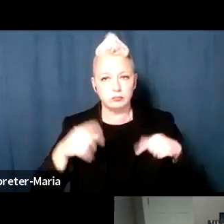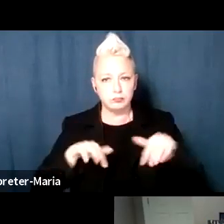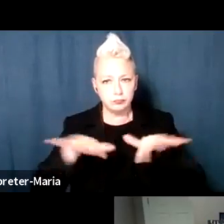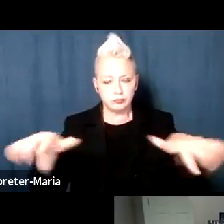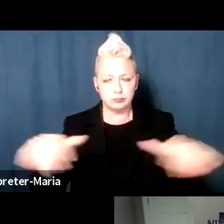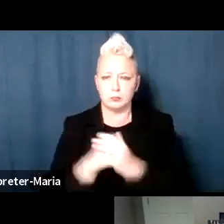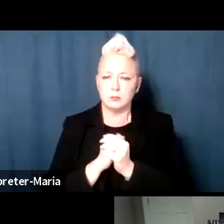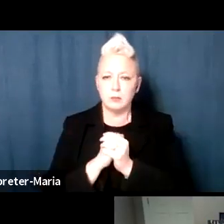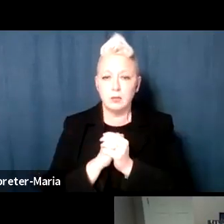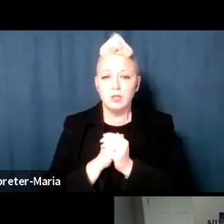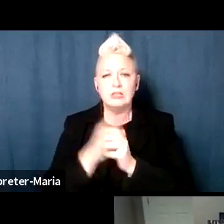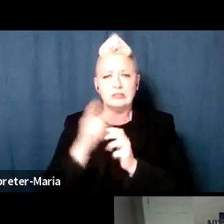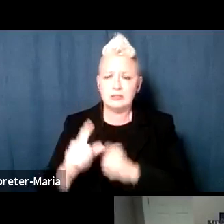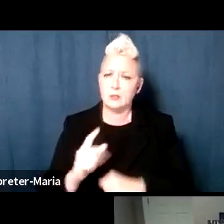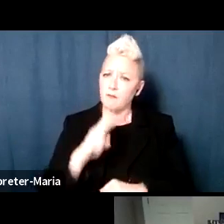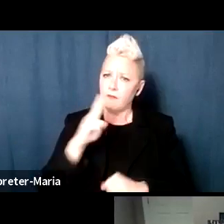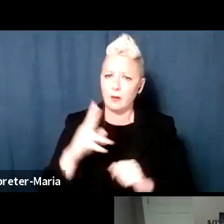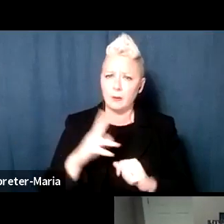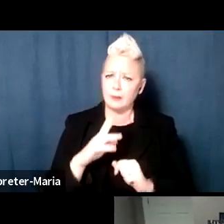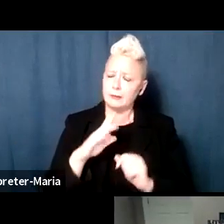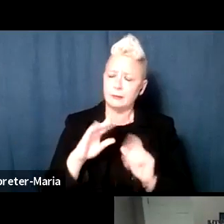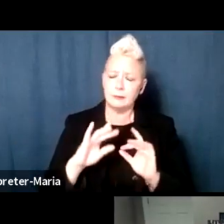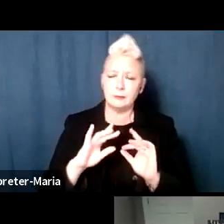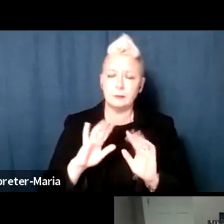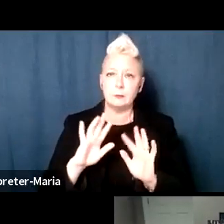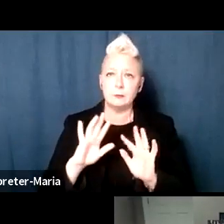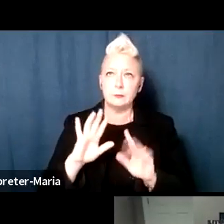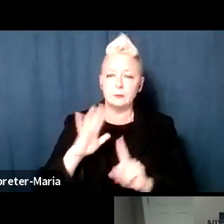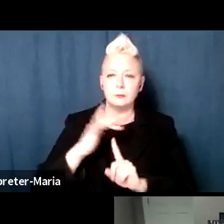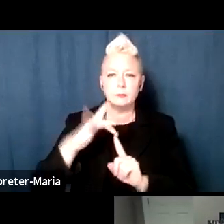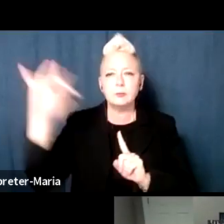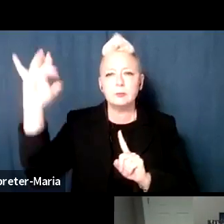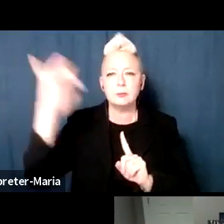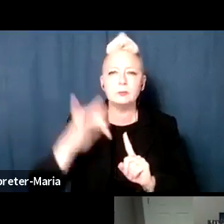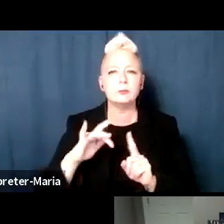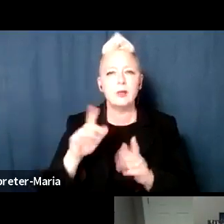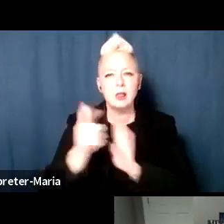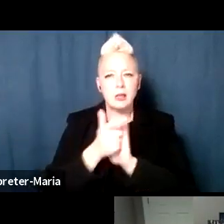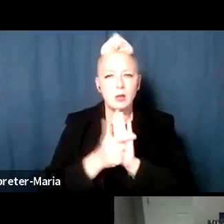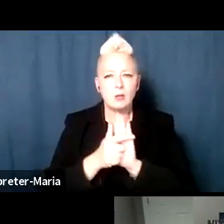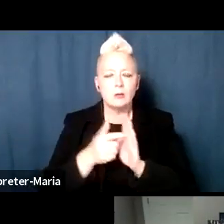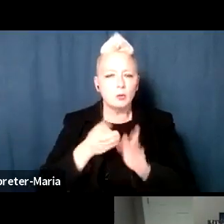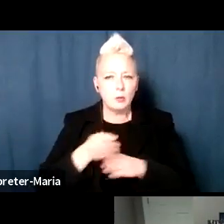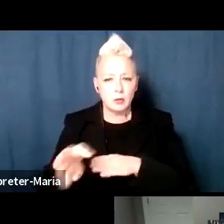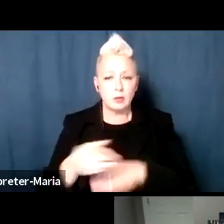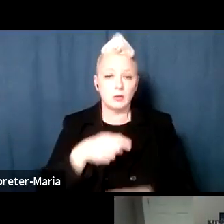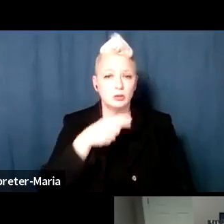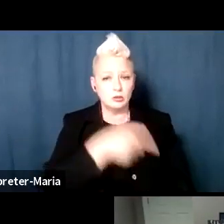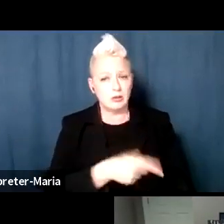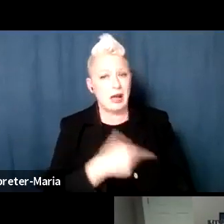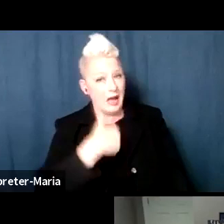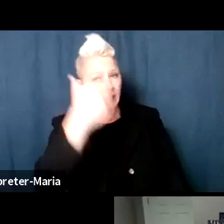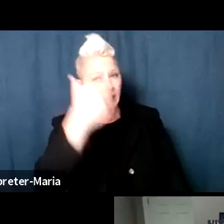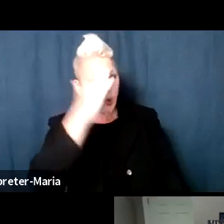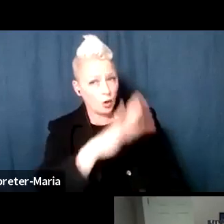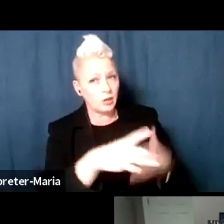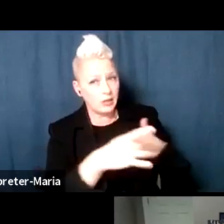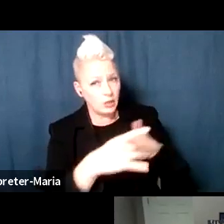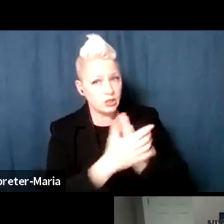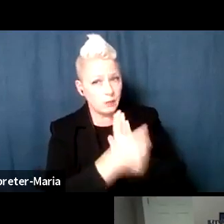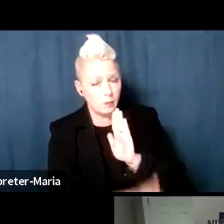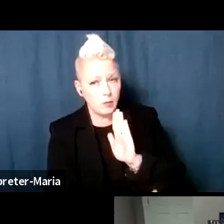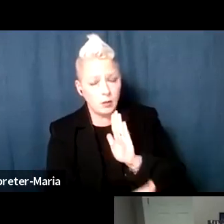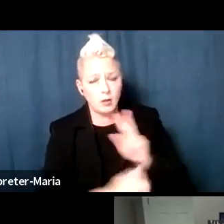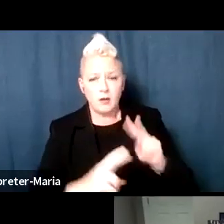career, and many of you know her, but I would just say as someone who does know her leadership. She has been extremely